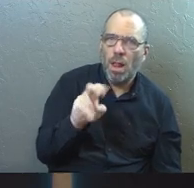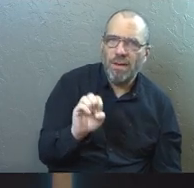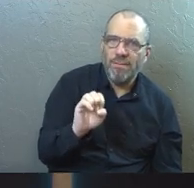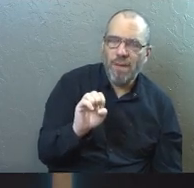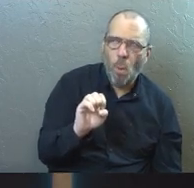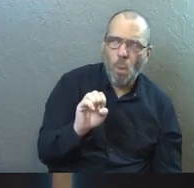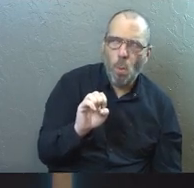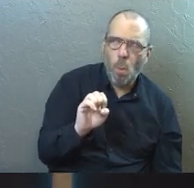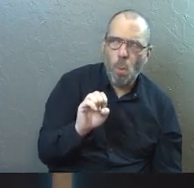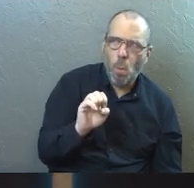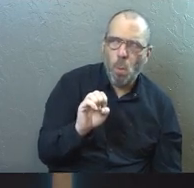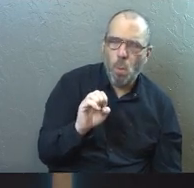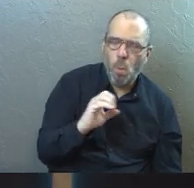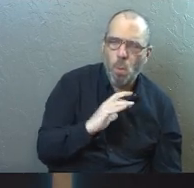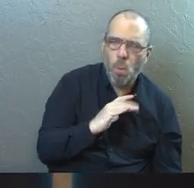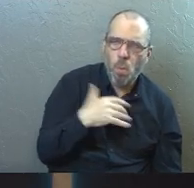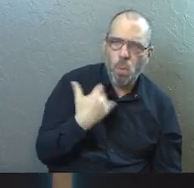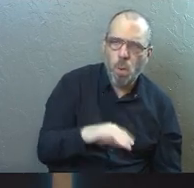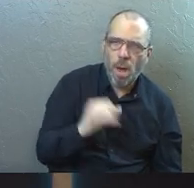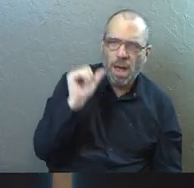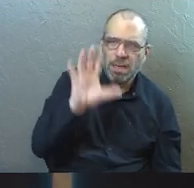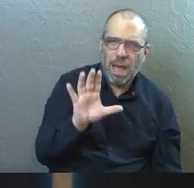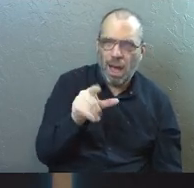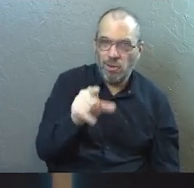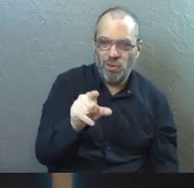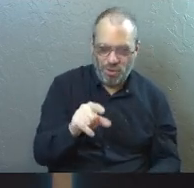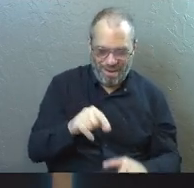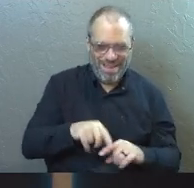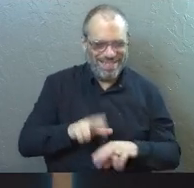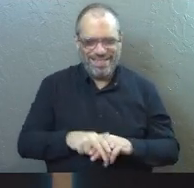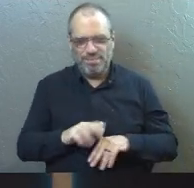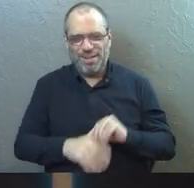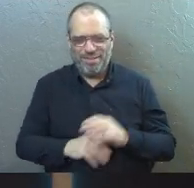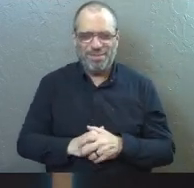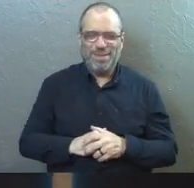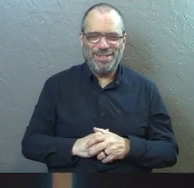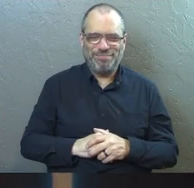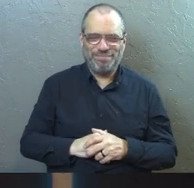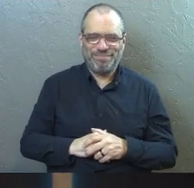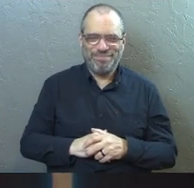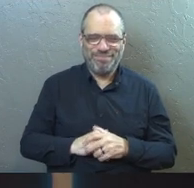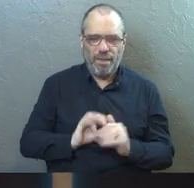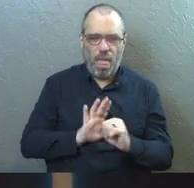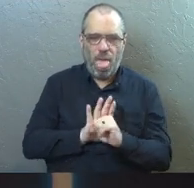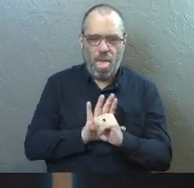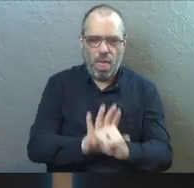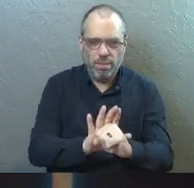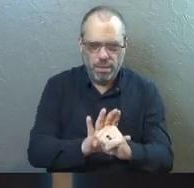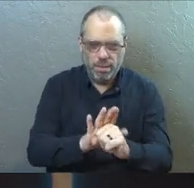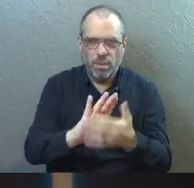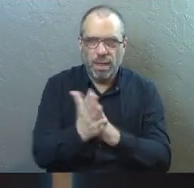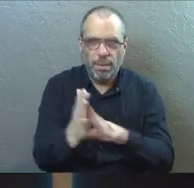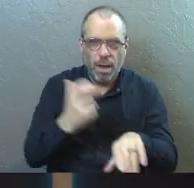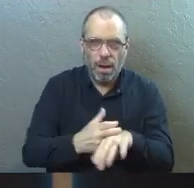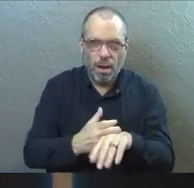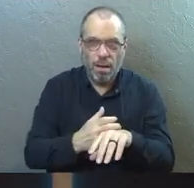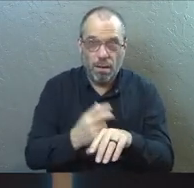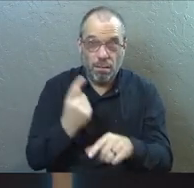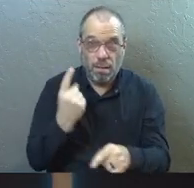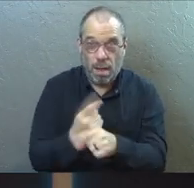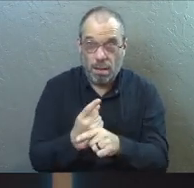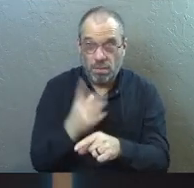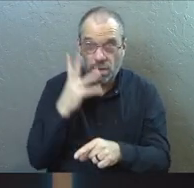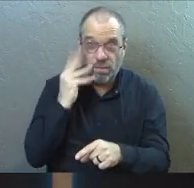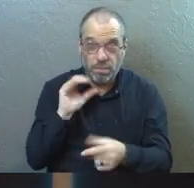that's tough. Sometimes God pushes us from what's comfortable to what's hard. Have you ever been pushed from what's comfortable